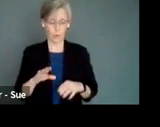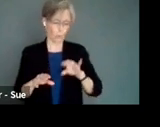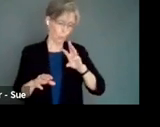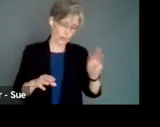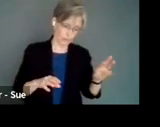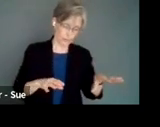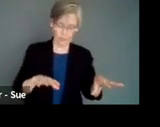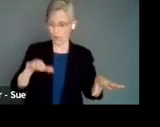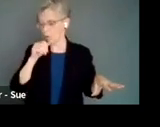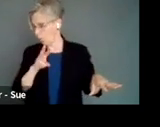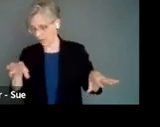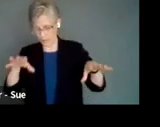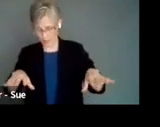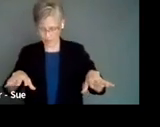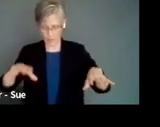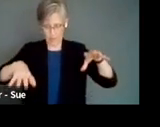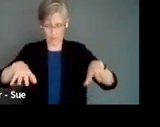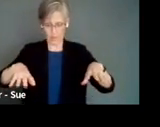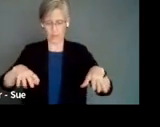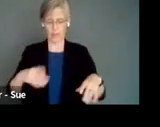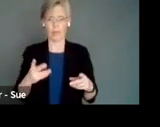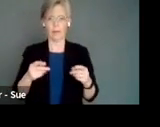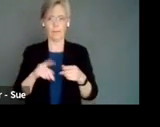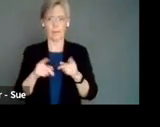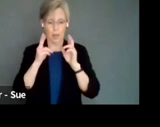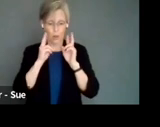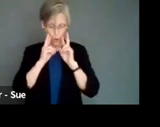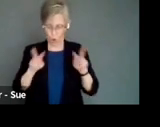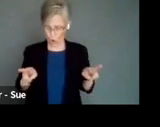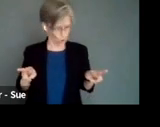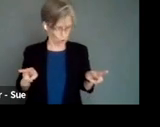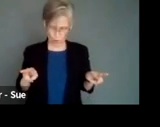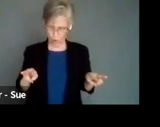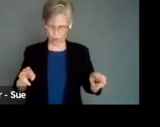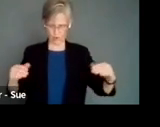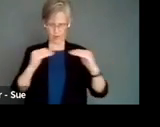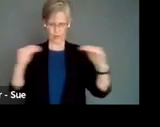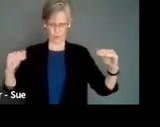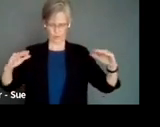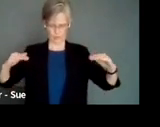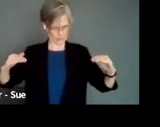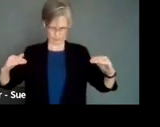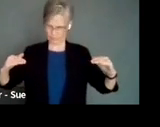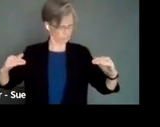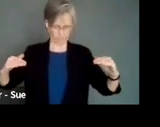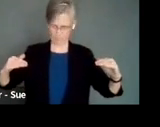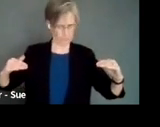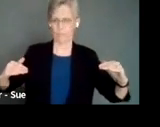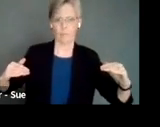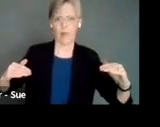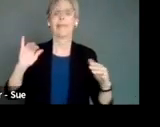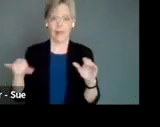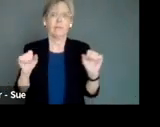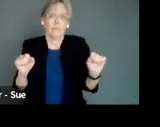and here's that parallel pathway. And two-eyed seeing is seeing and valuing them both equally. And that's the potential for change. And that's why we're talking